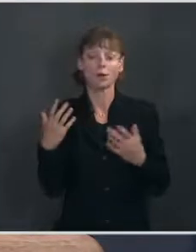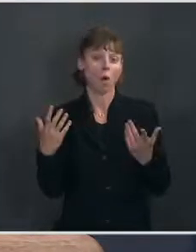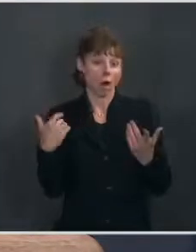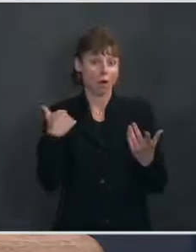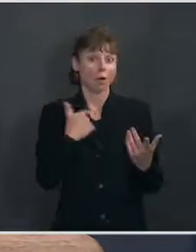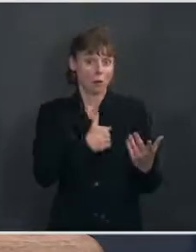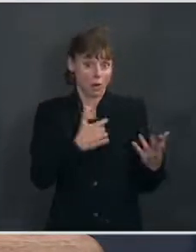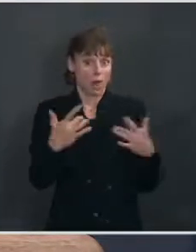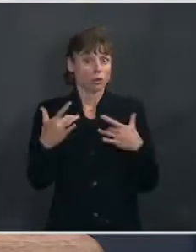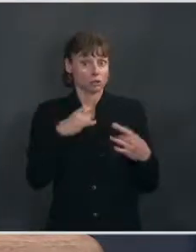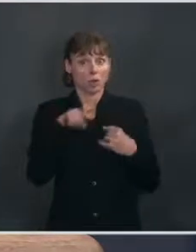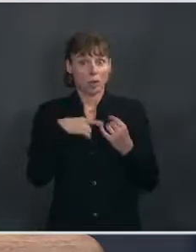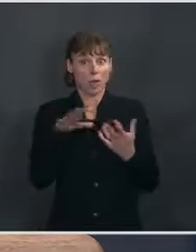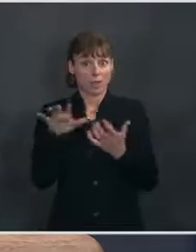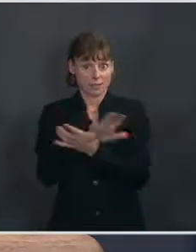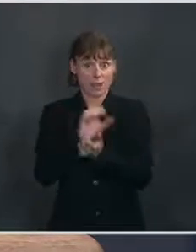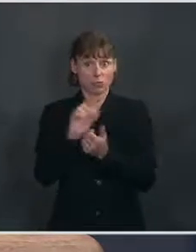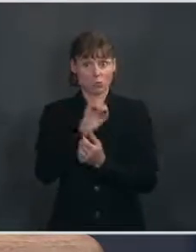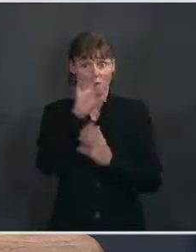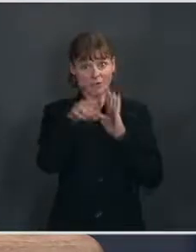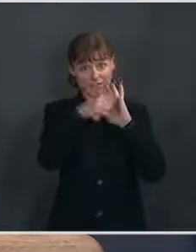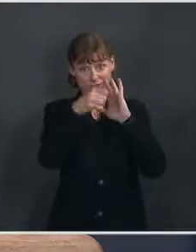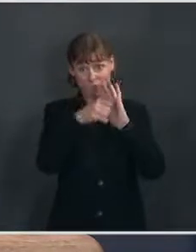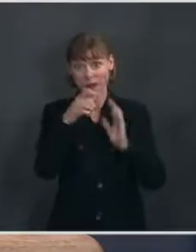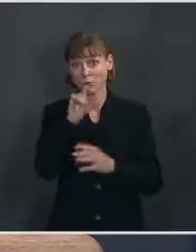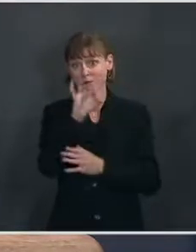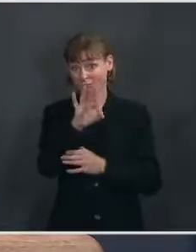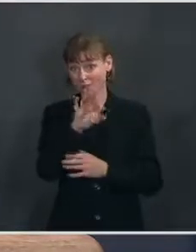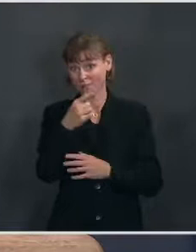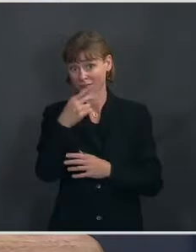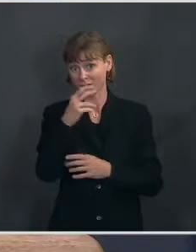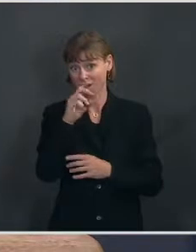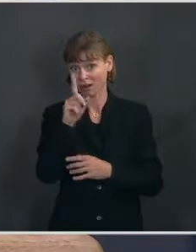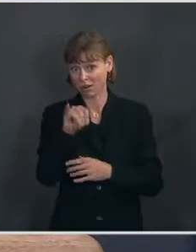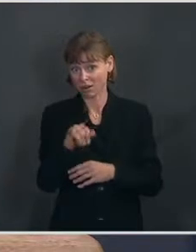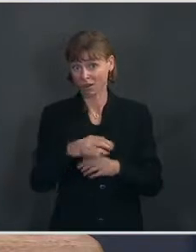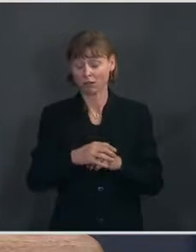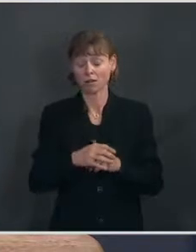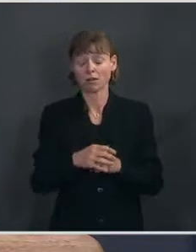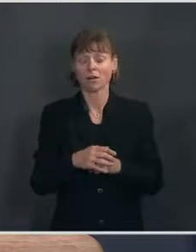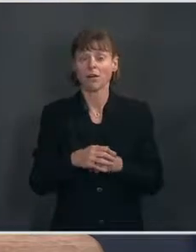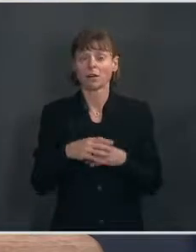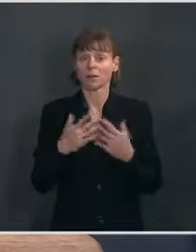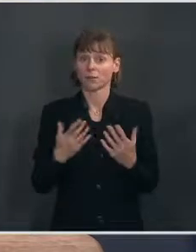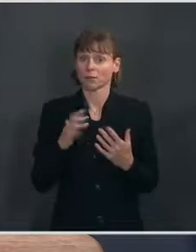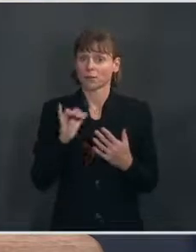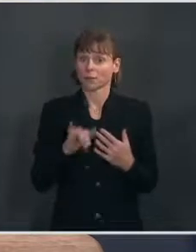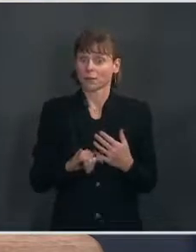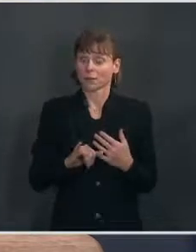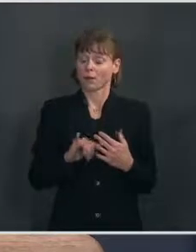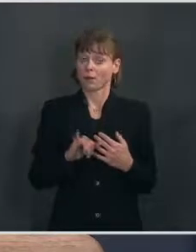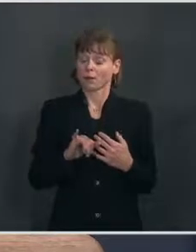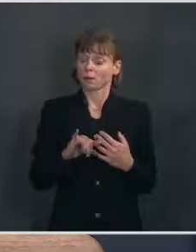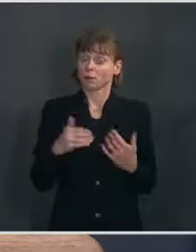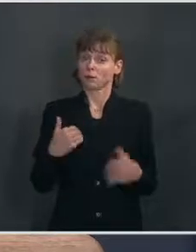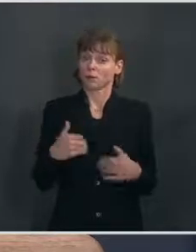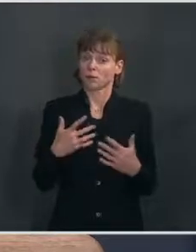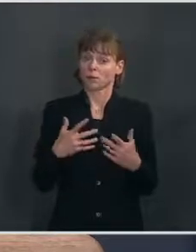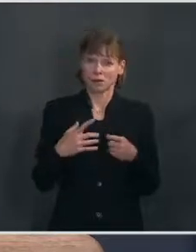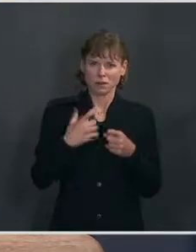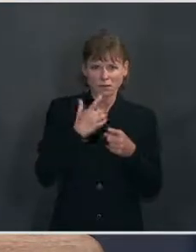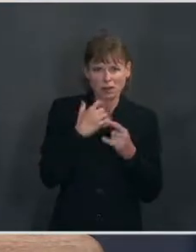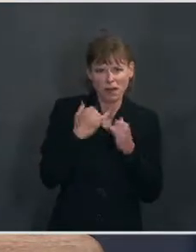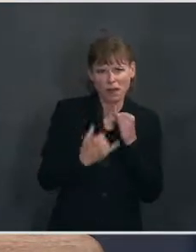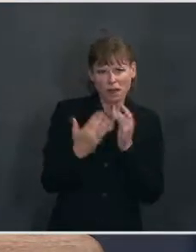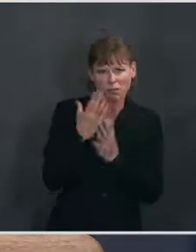concern about the desecration of monuments of Gandhi. And I, you know, that's certainly what we would express where you ask, sorry, what was